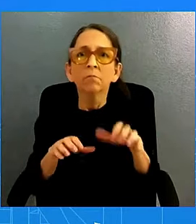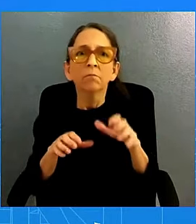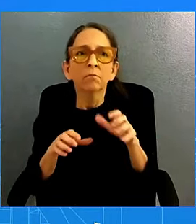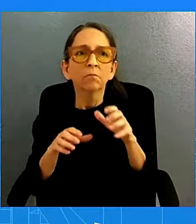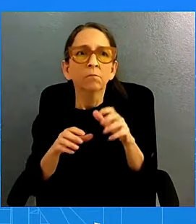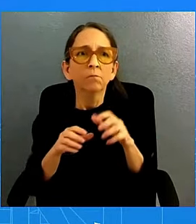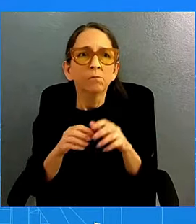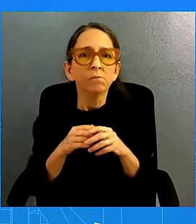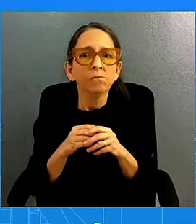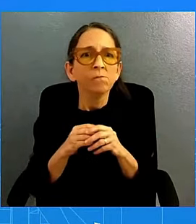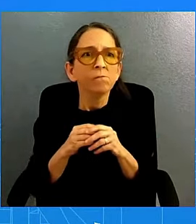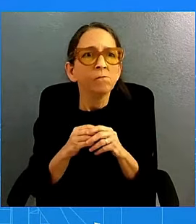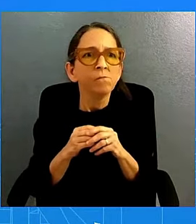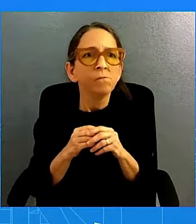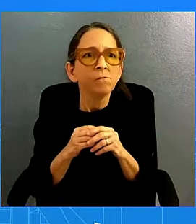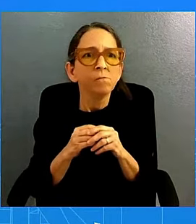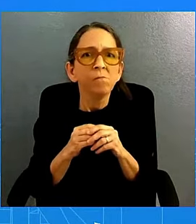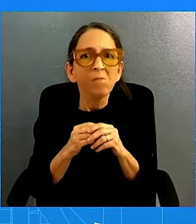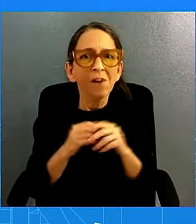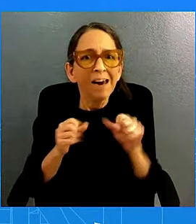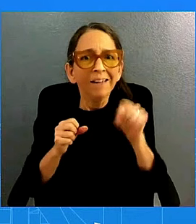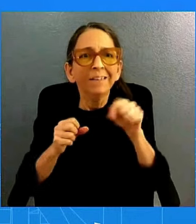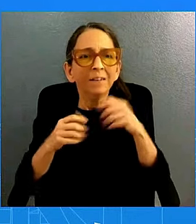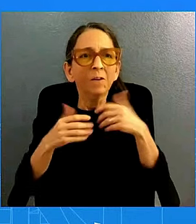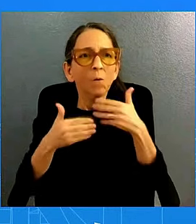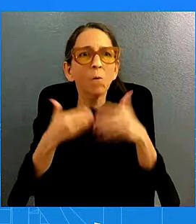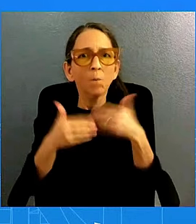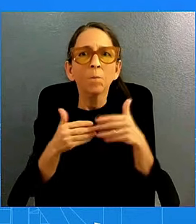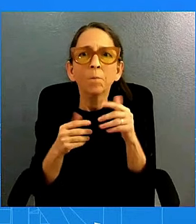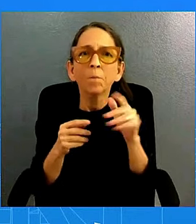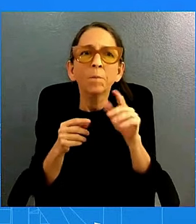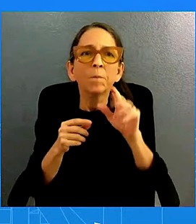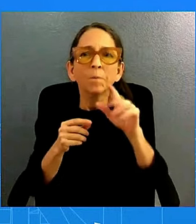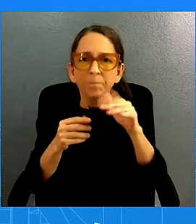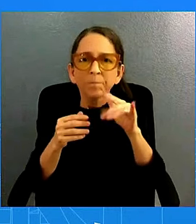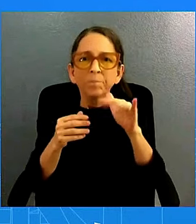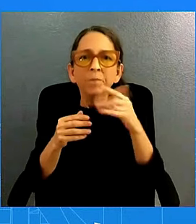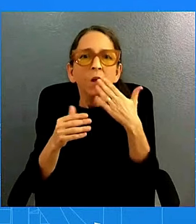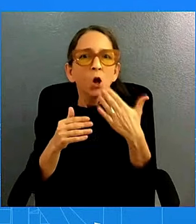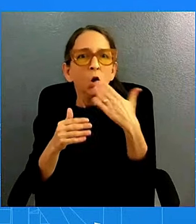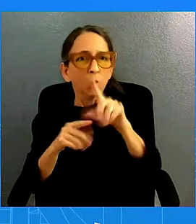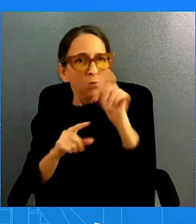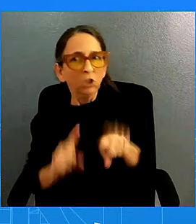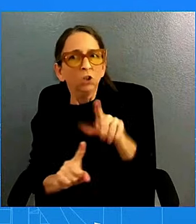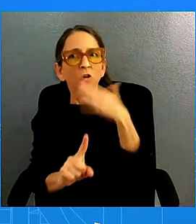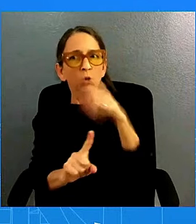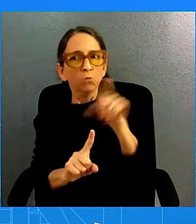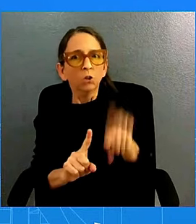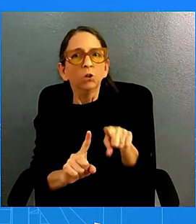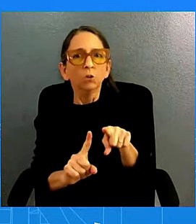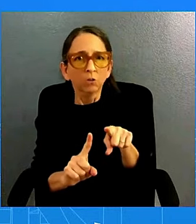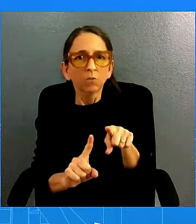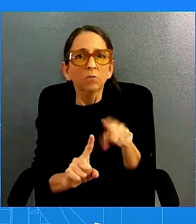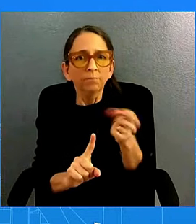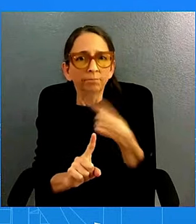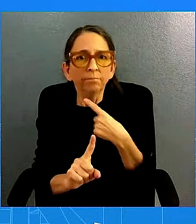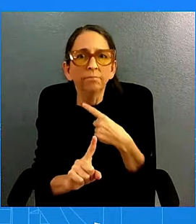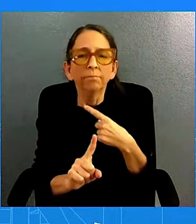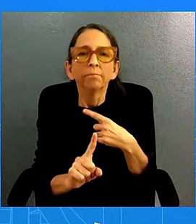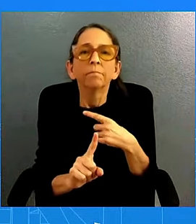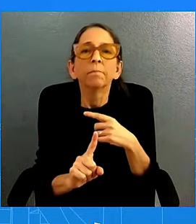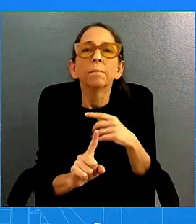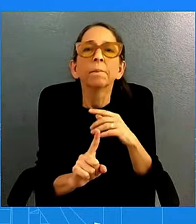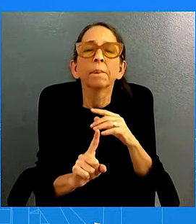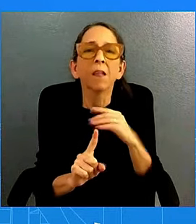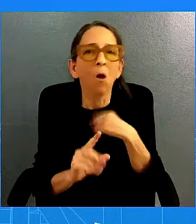by a government? That's a great hypothetical, Trevor, that I'm simply not going to engage. So that's not the case that it